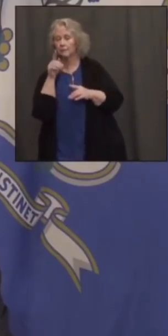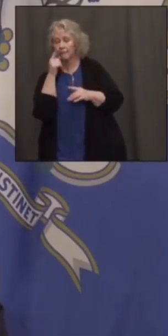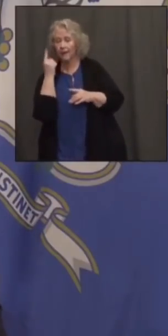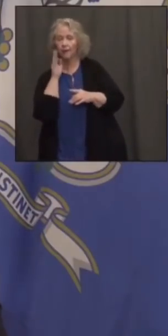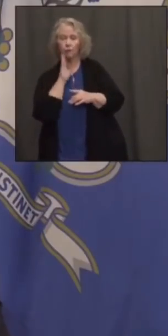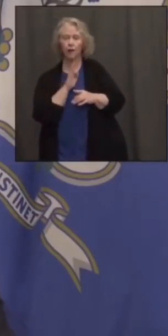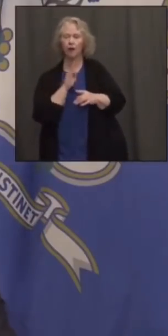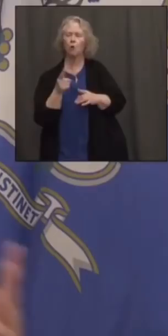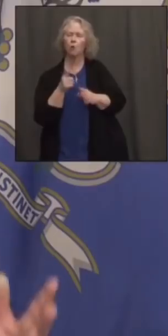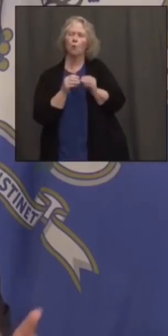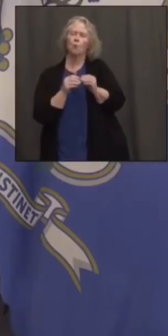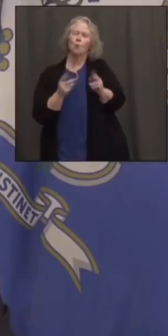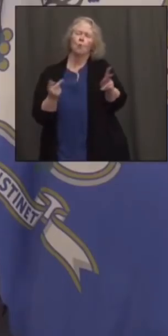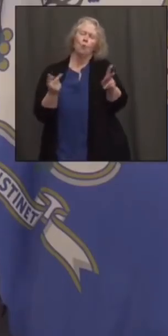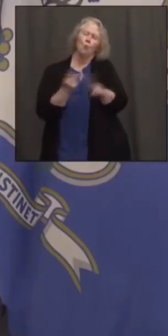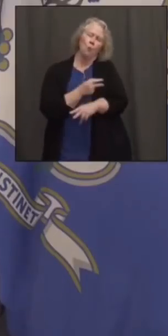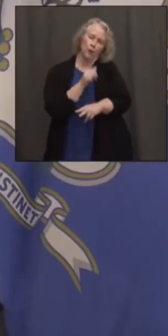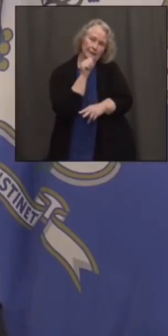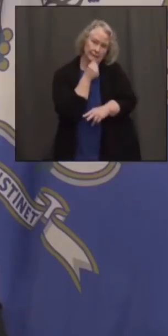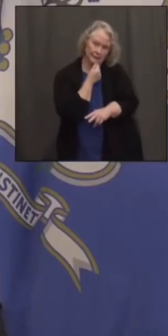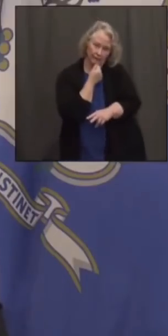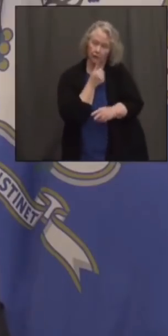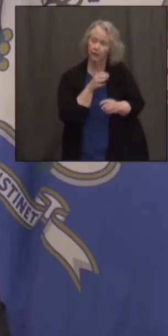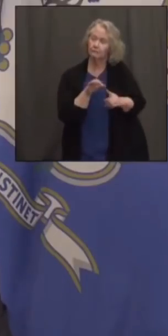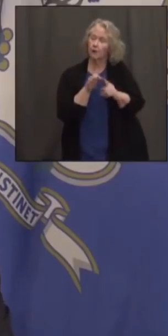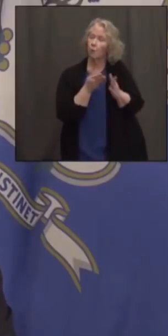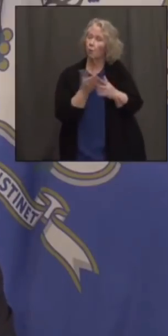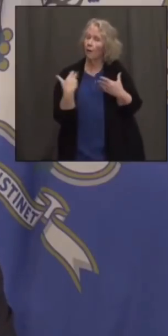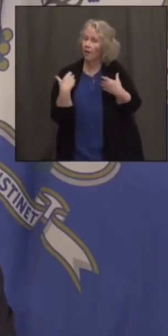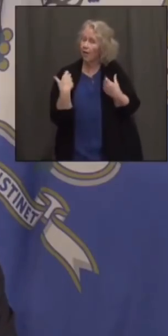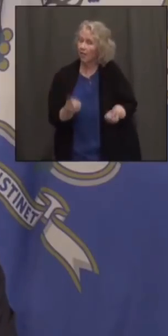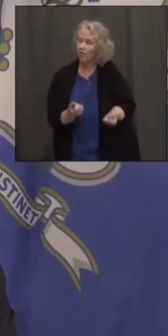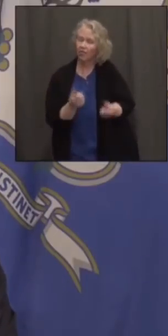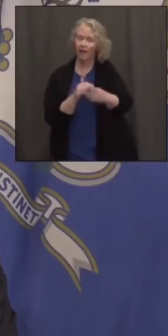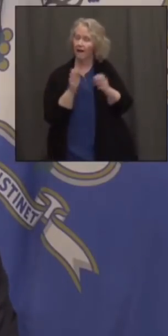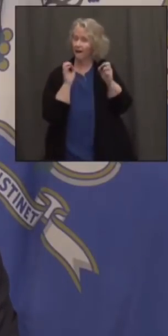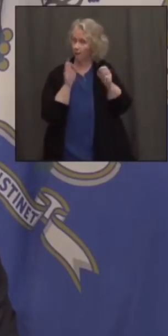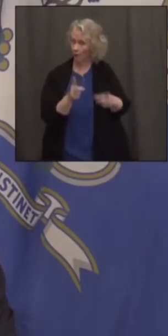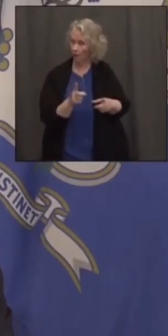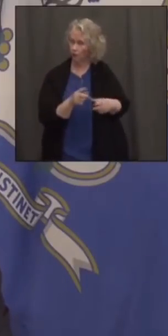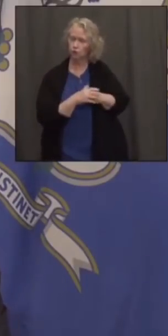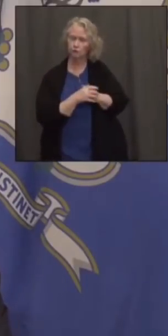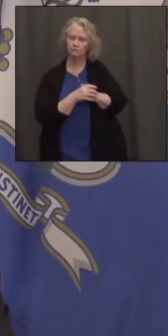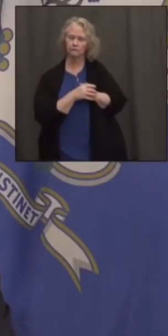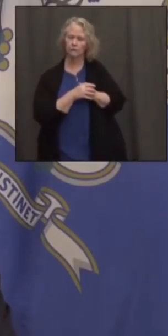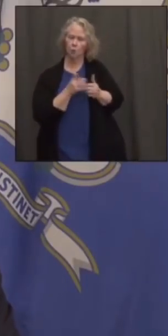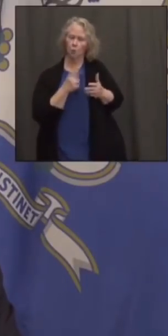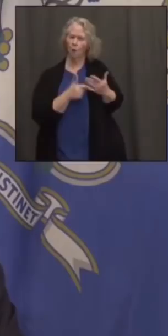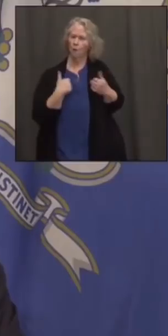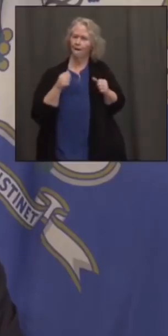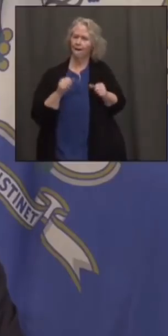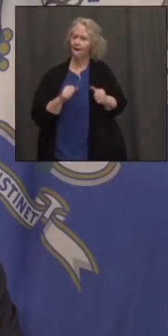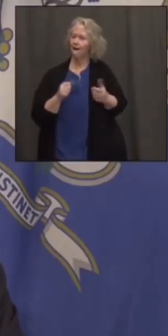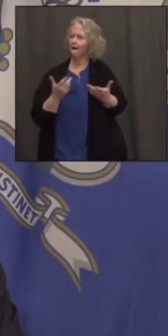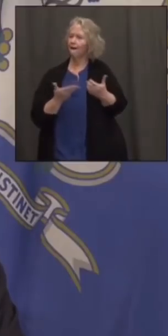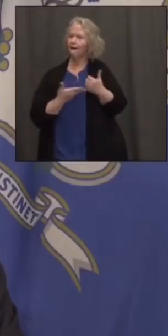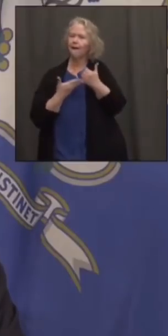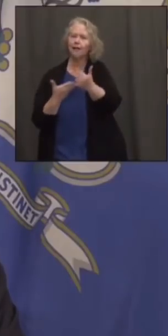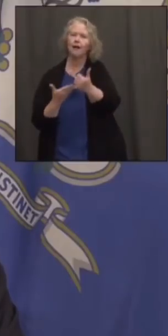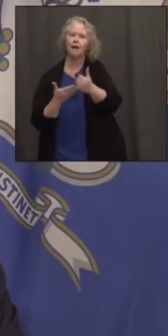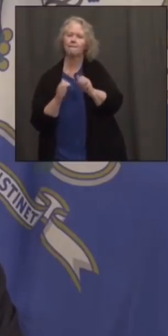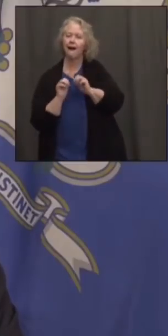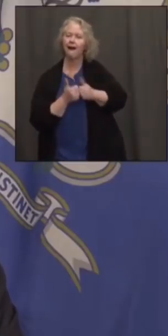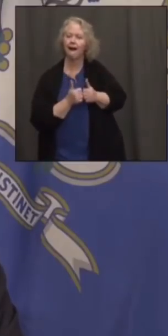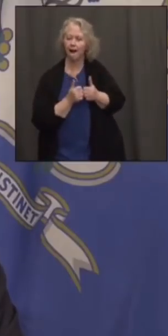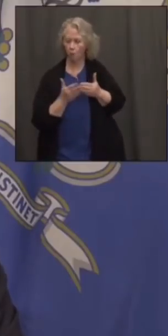disproportionately hit. You see that reflected in health. You see that reflected in education. Do what we can to help these folks in any way that we can